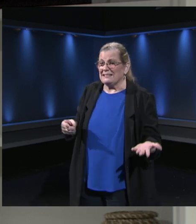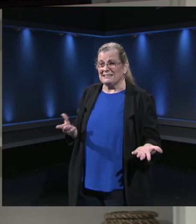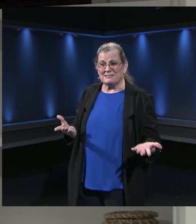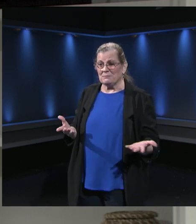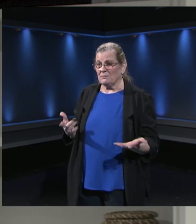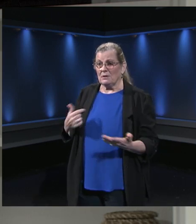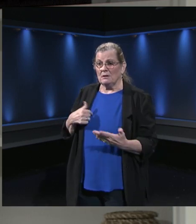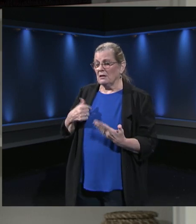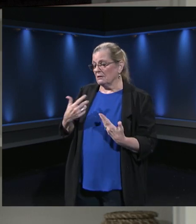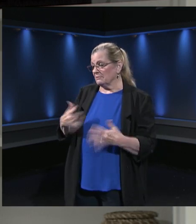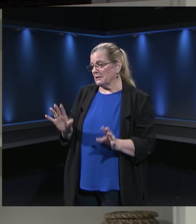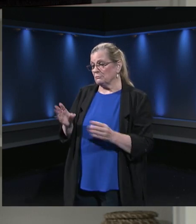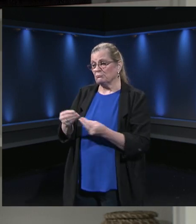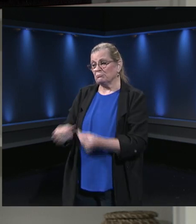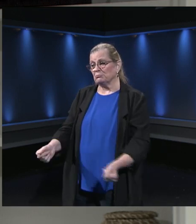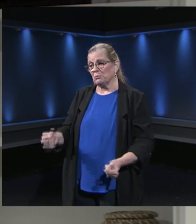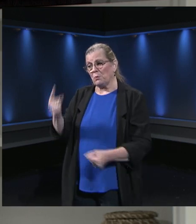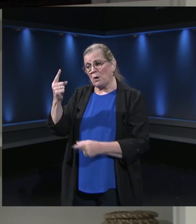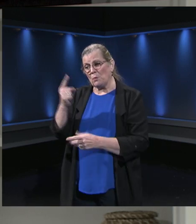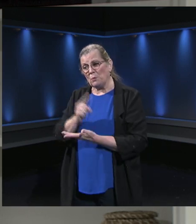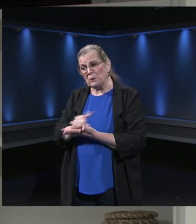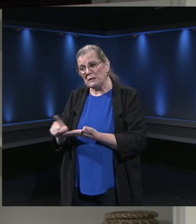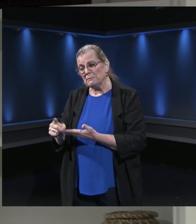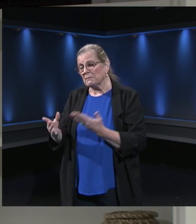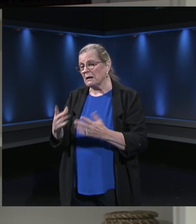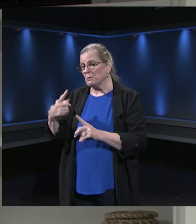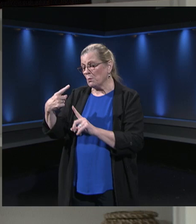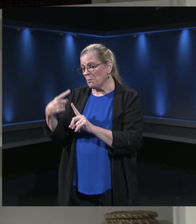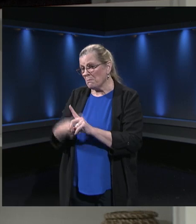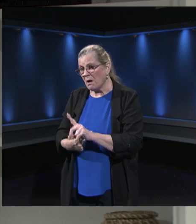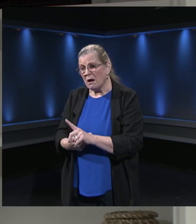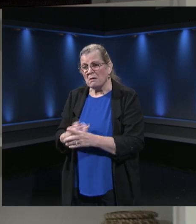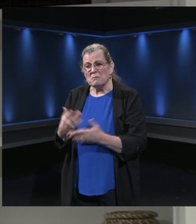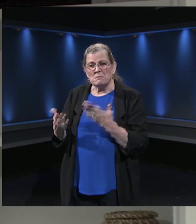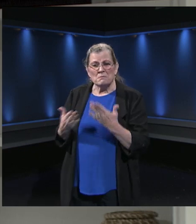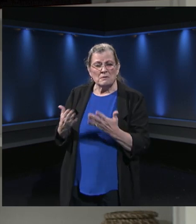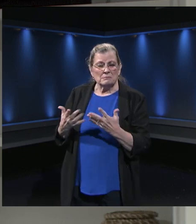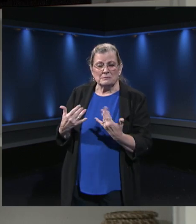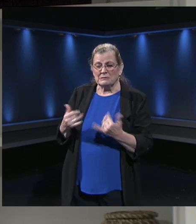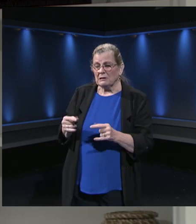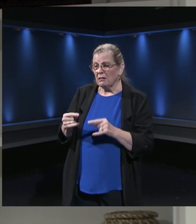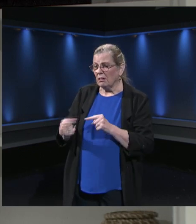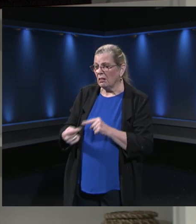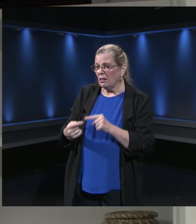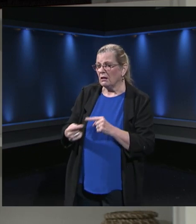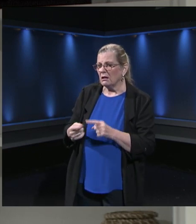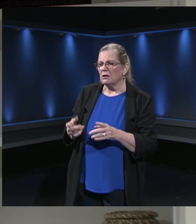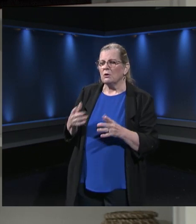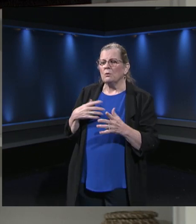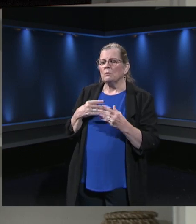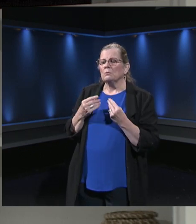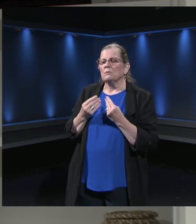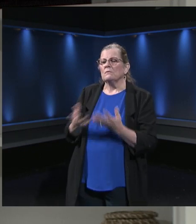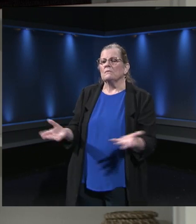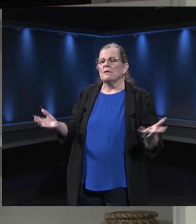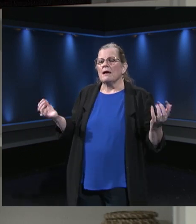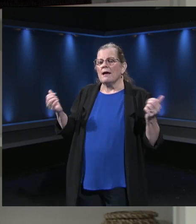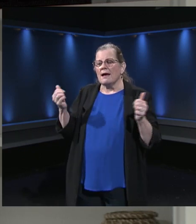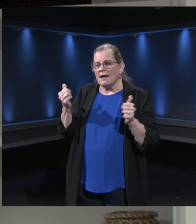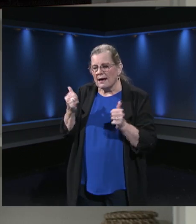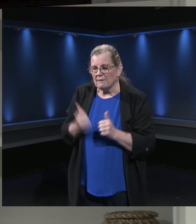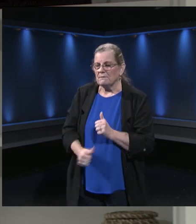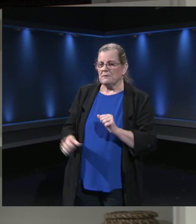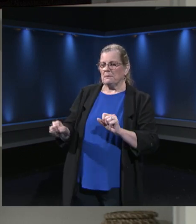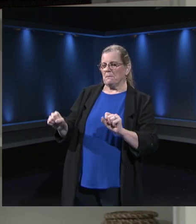or a month. We're going to continue to do everything we can to provide the right educational supports for students and